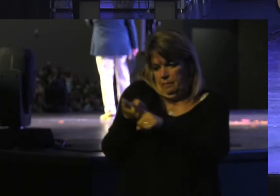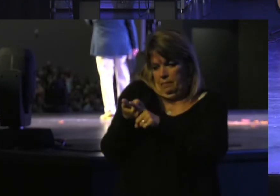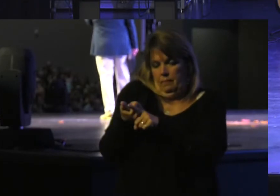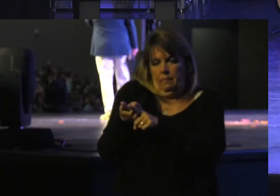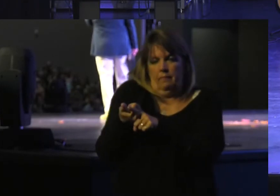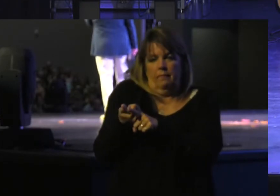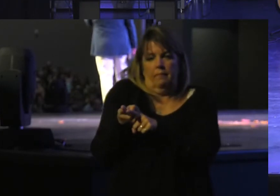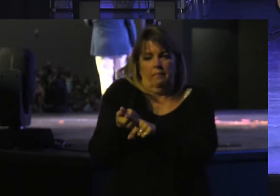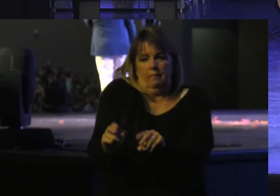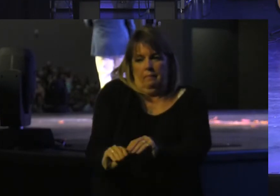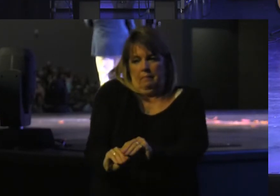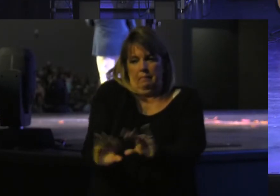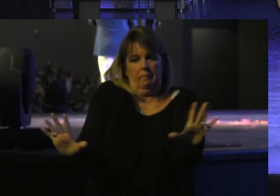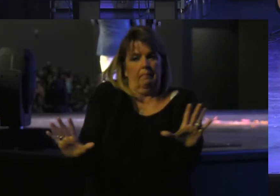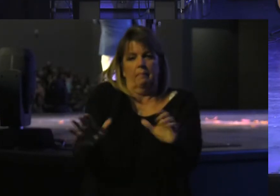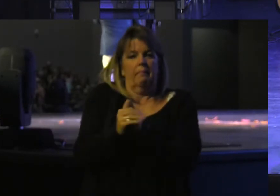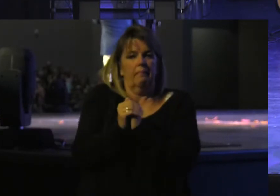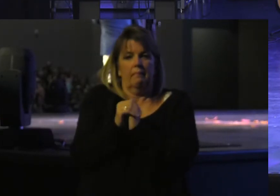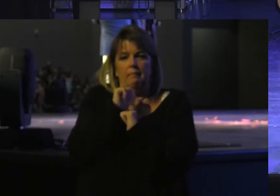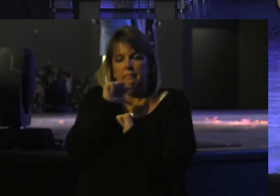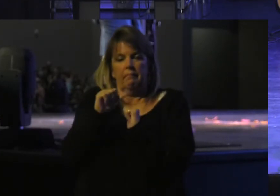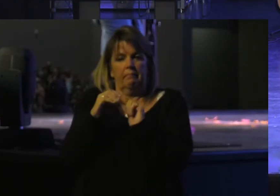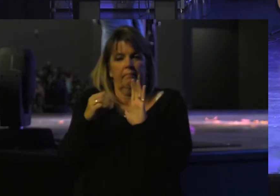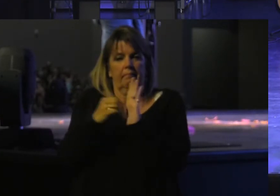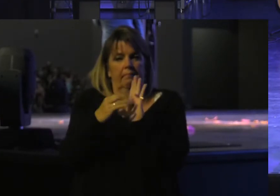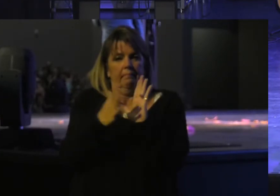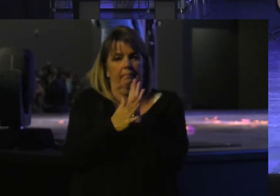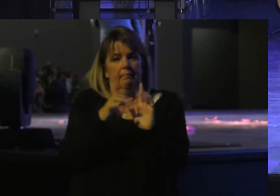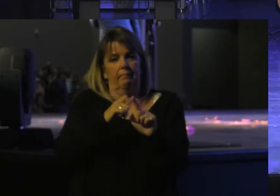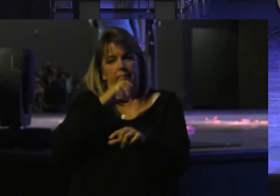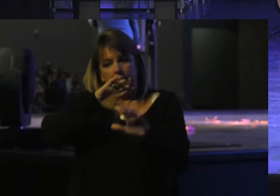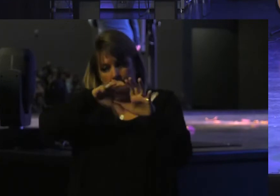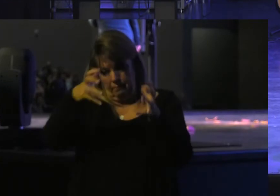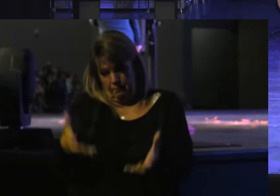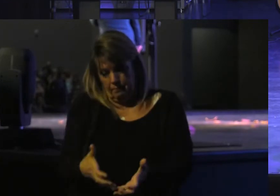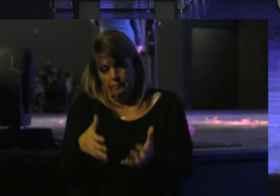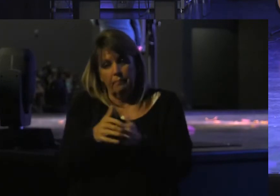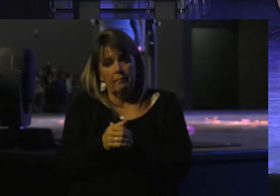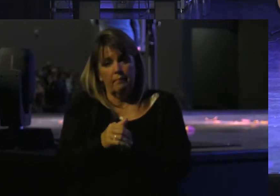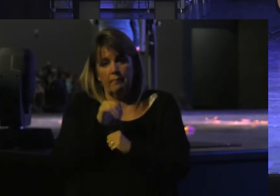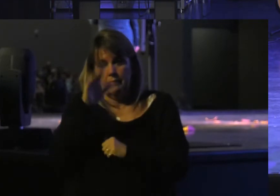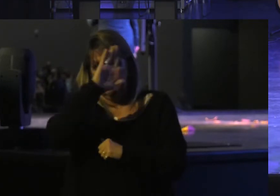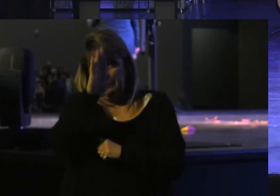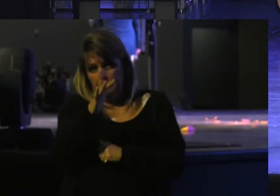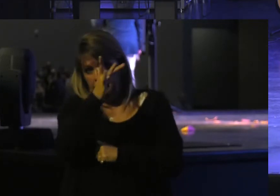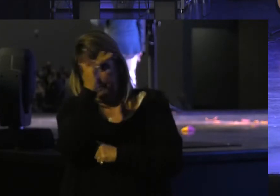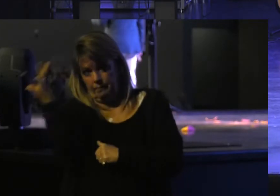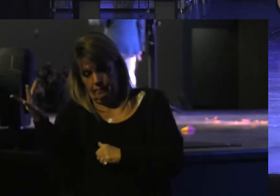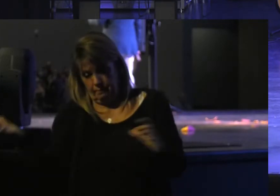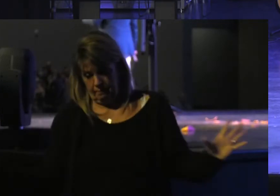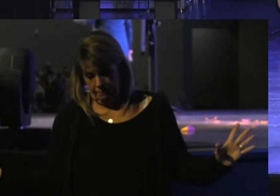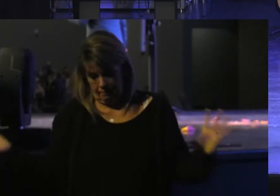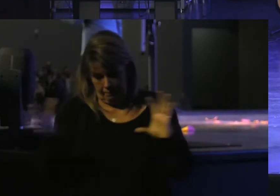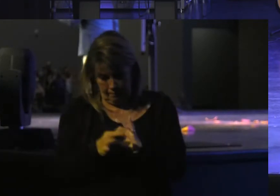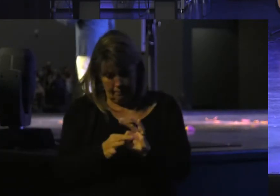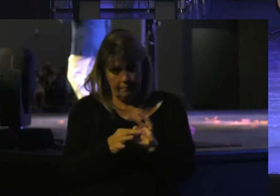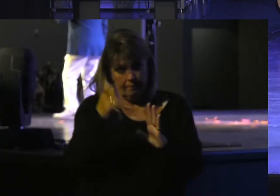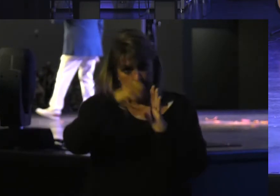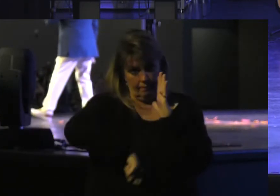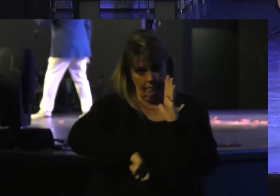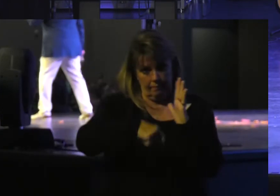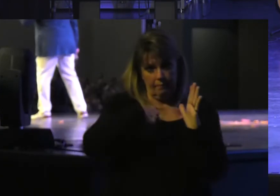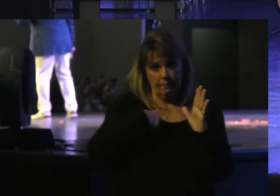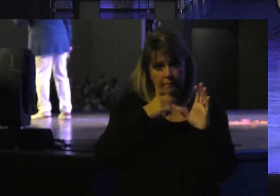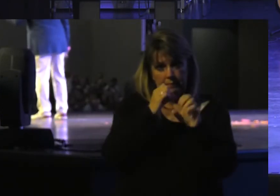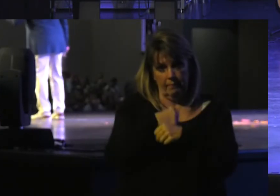Unstained From The world Don't Ever Fail to Connect The last Part of The verse With the Middle Part Of the Verse When I